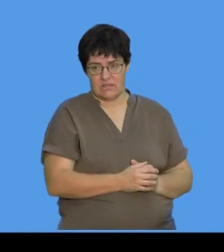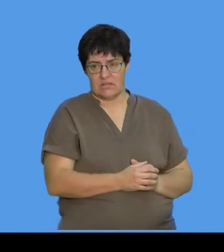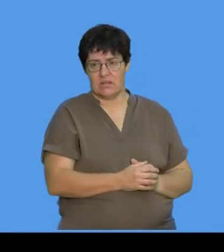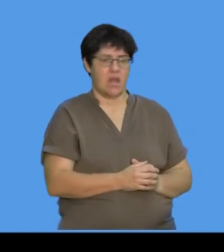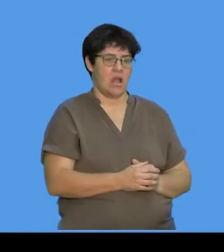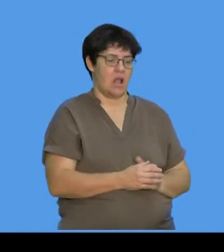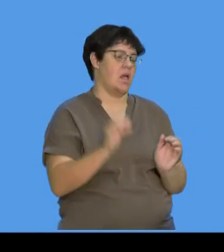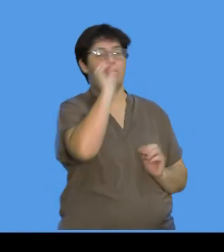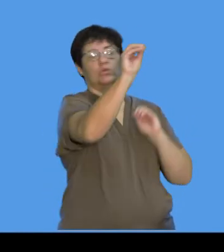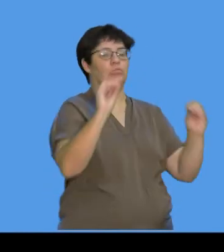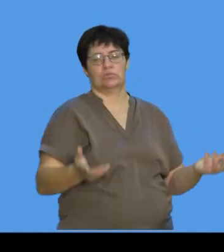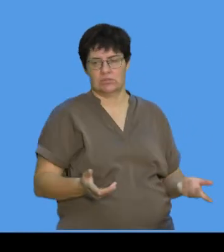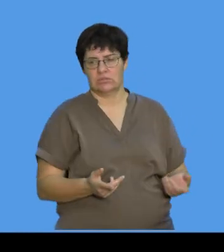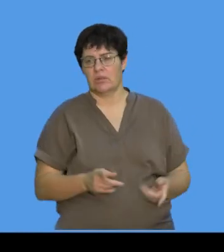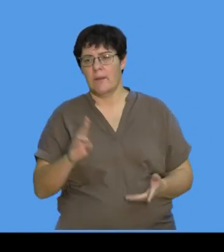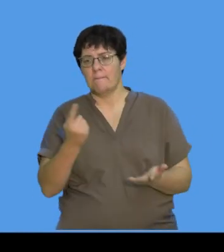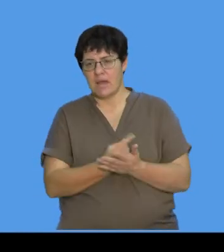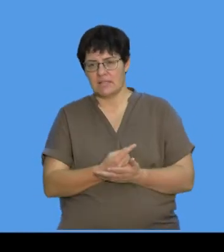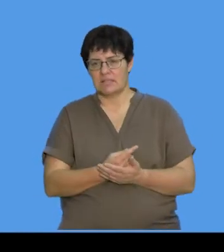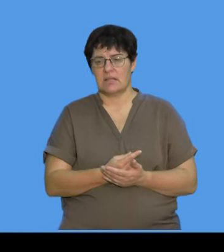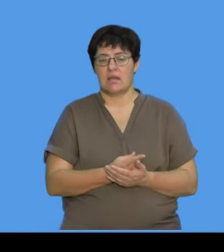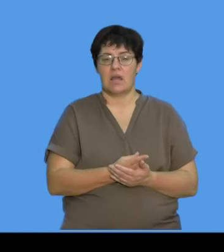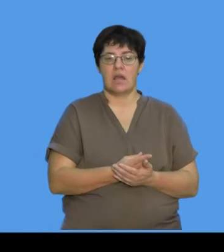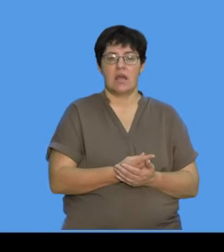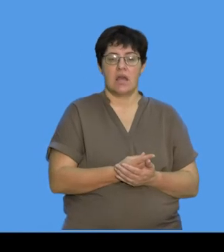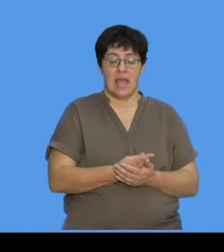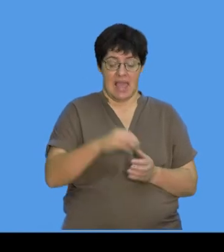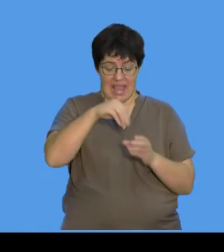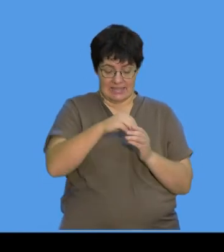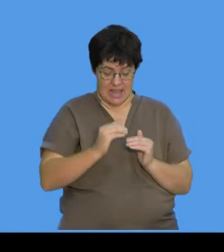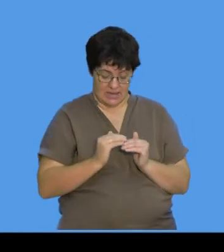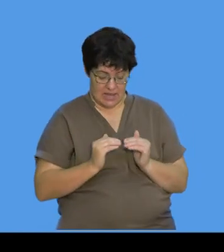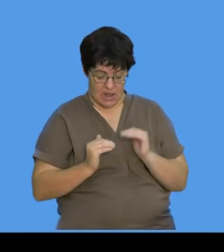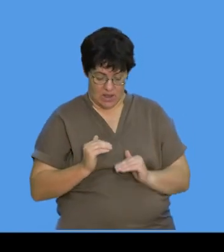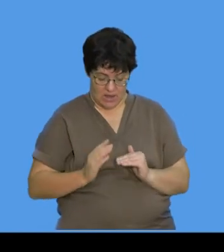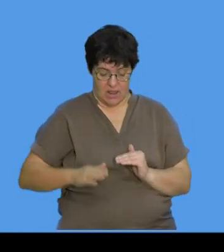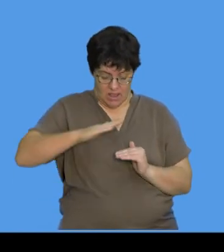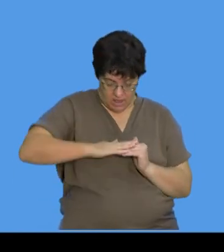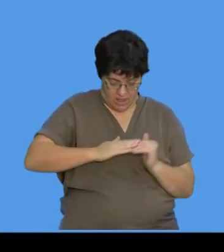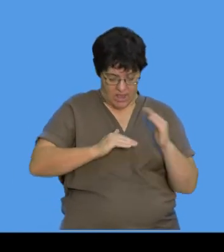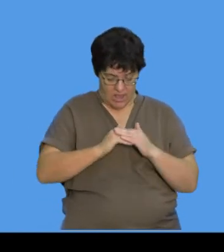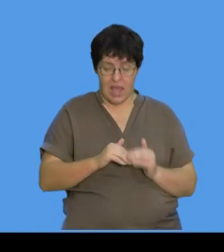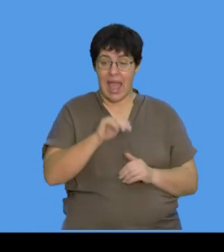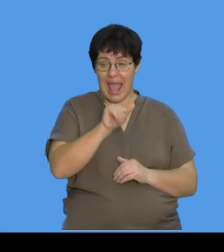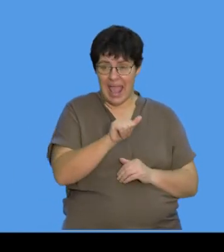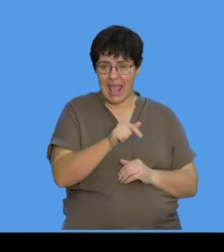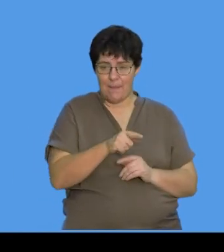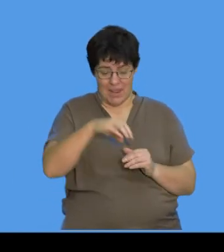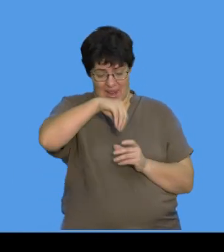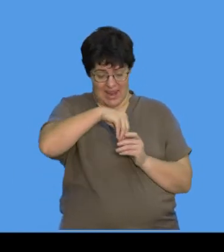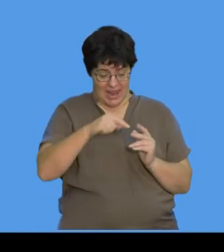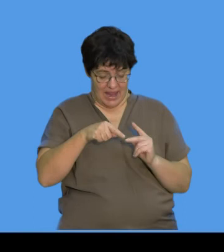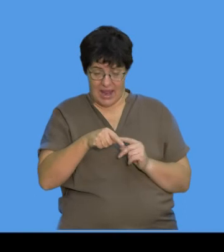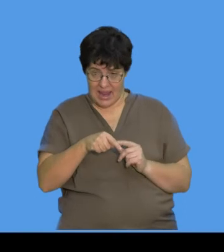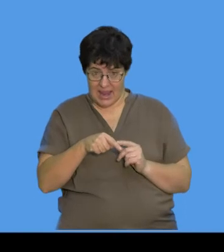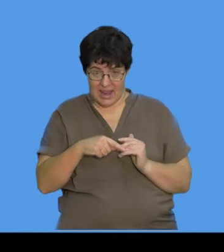just randomly label them. You need to know from the inside to the outside. Now, A is pointing to the very inner one.